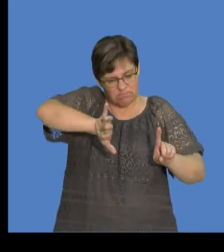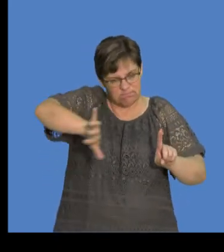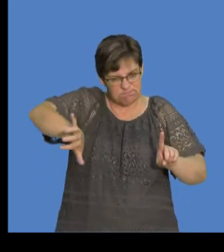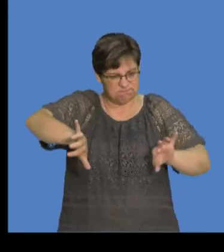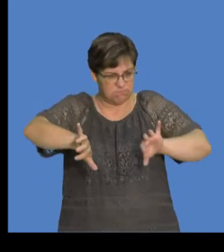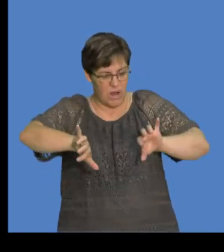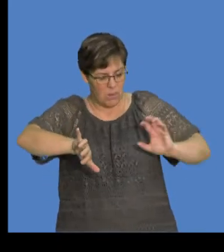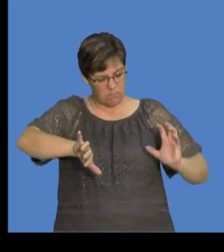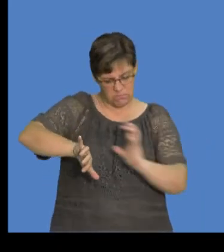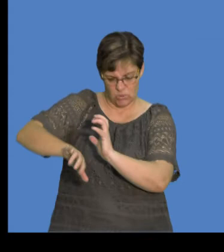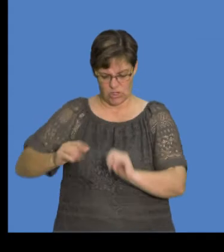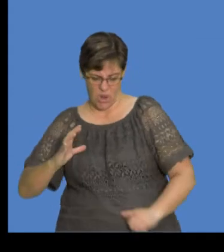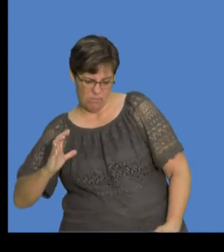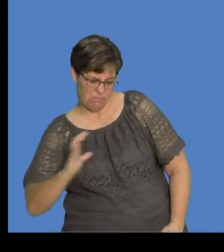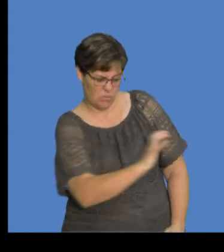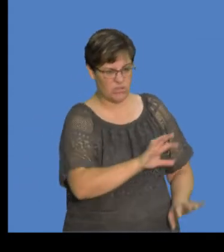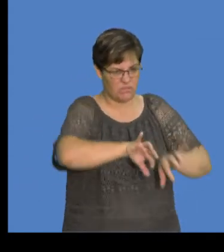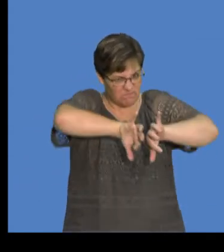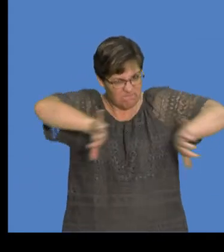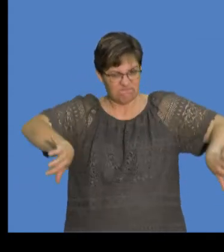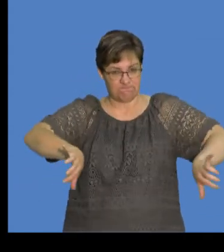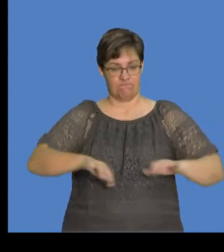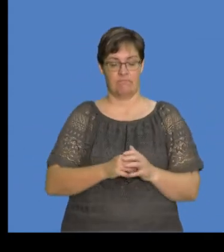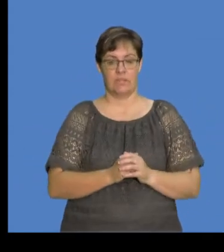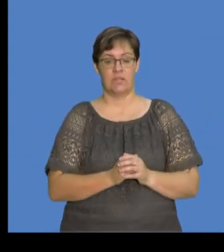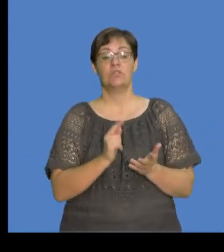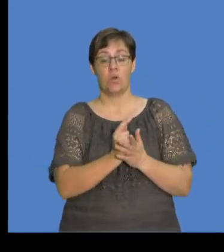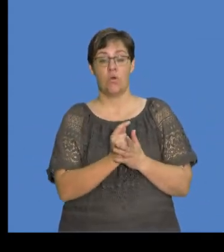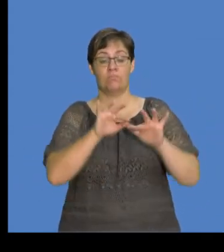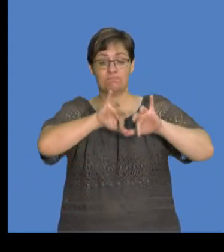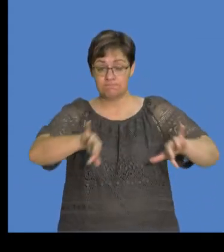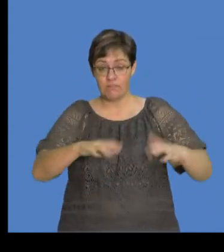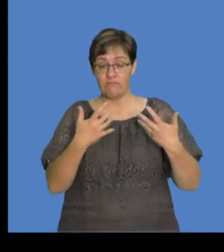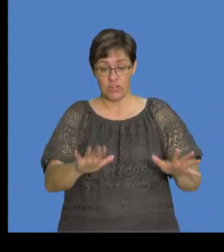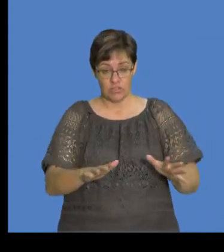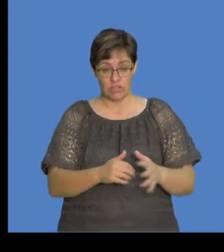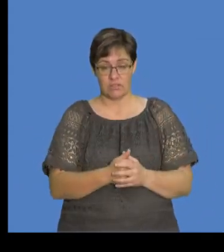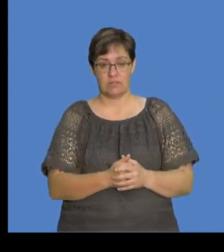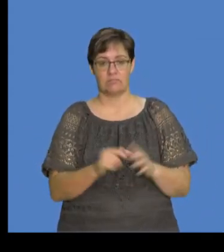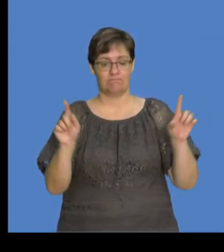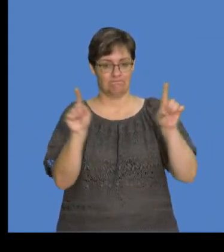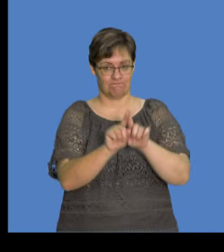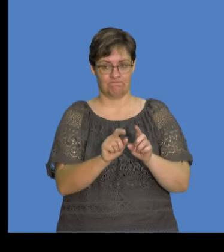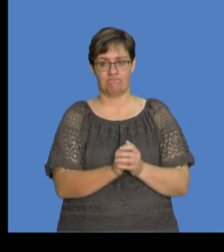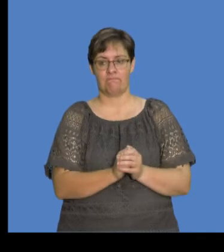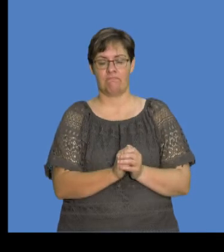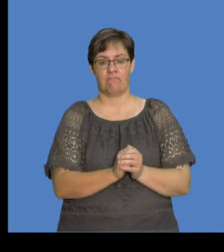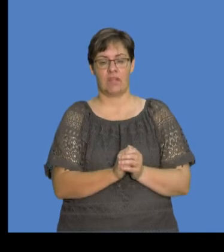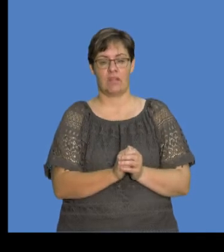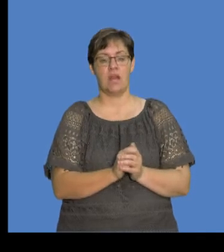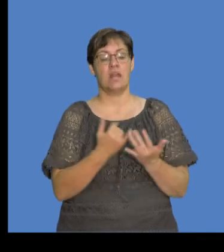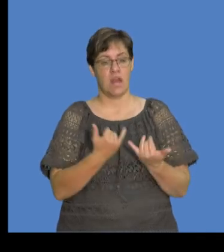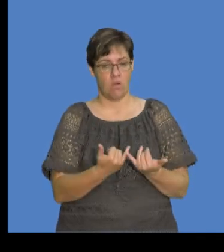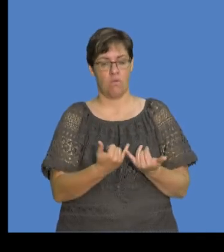into contact, they're actually pushing each other away, all right? And then after separation, this is what happens, okay?